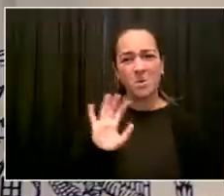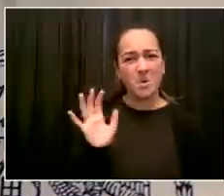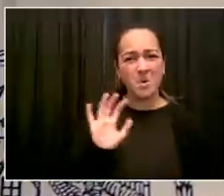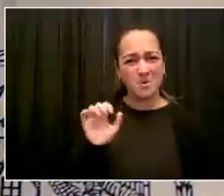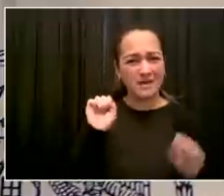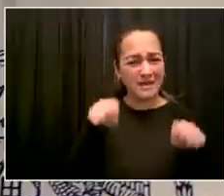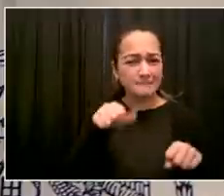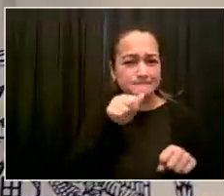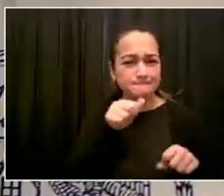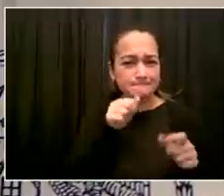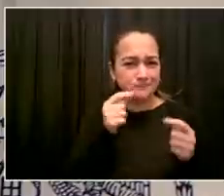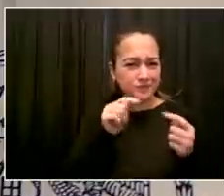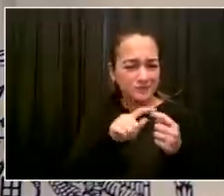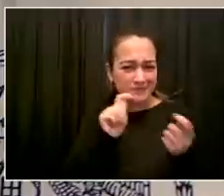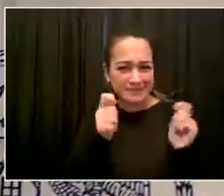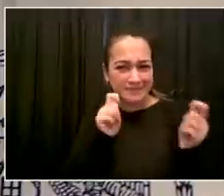again.